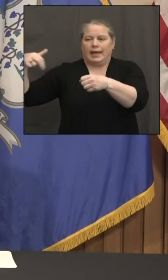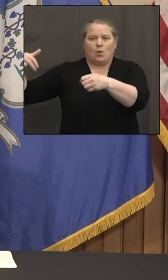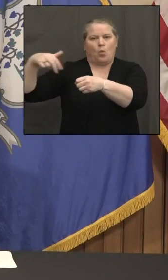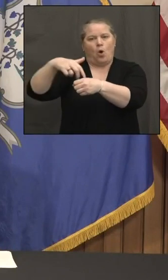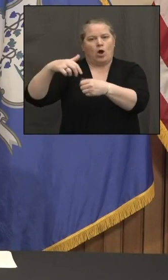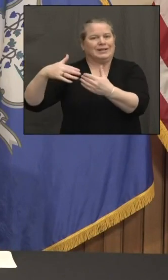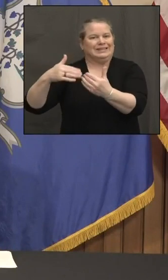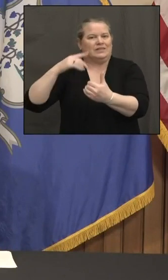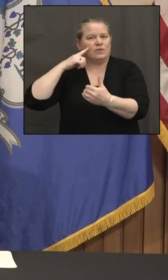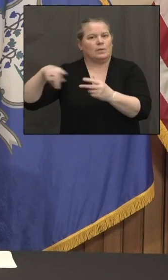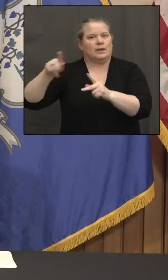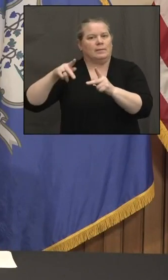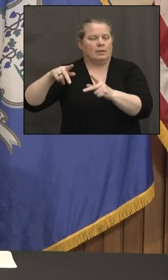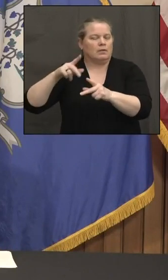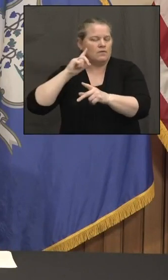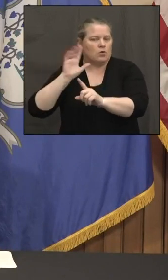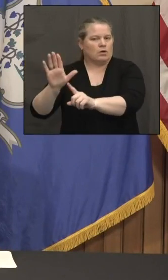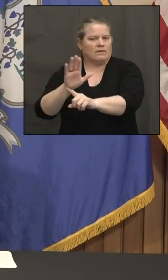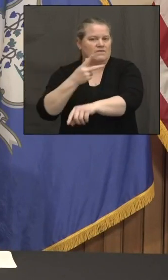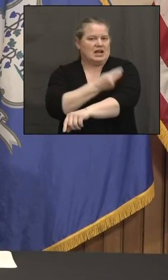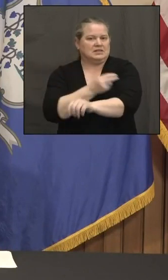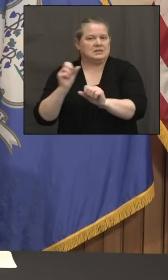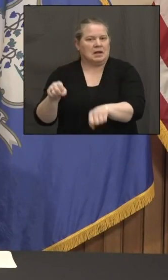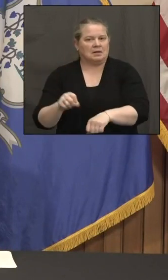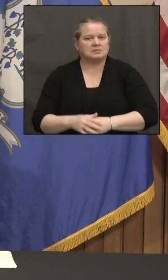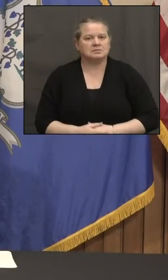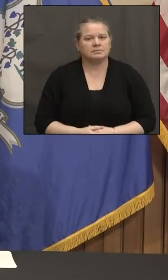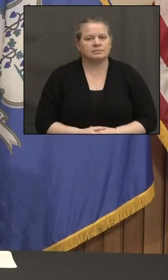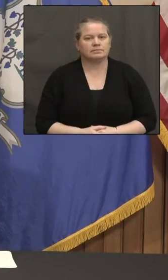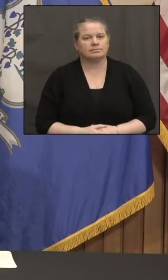Okay, thank you. Fox 61.